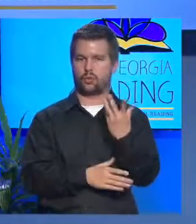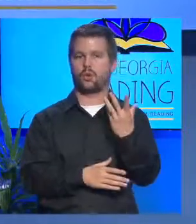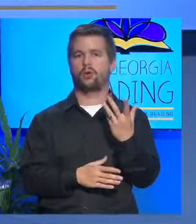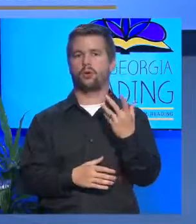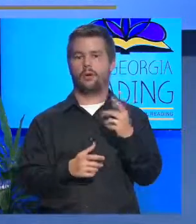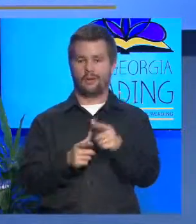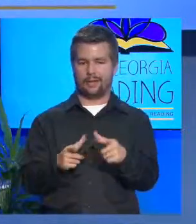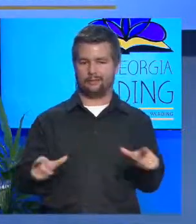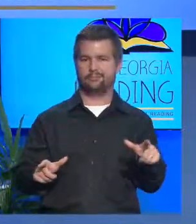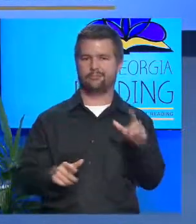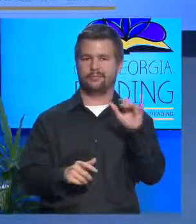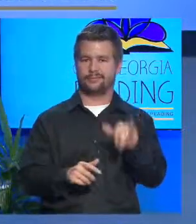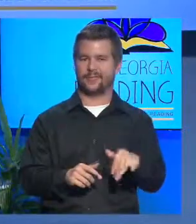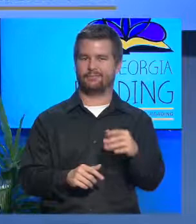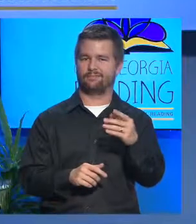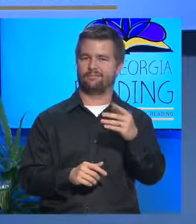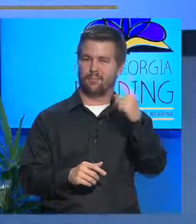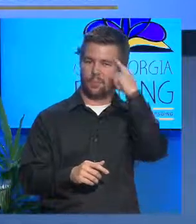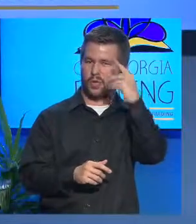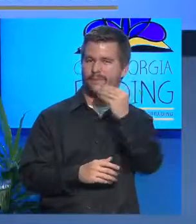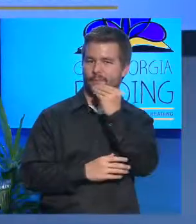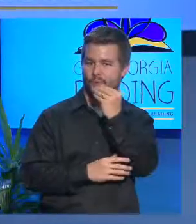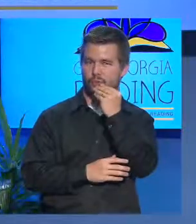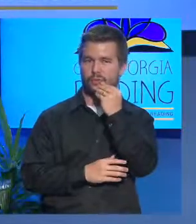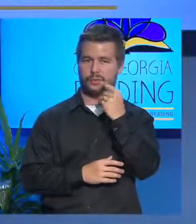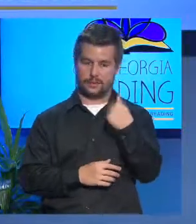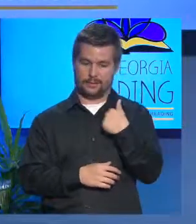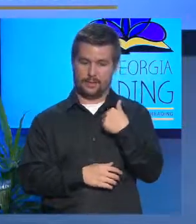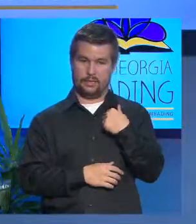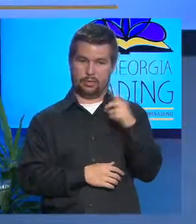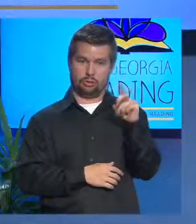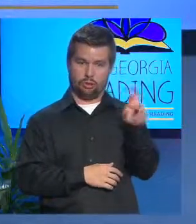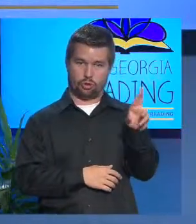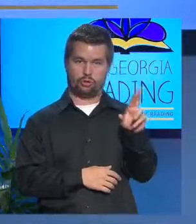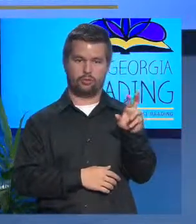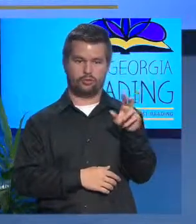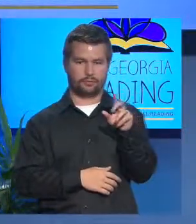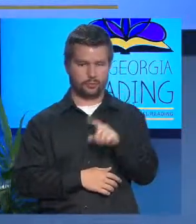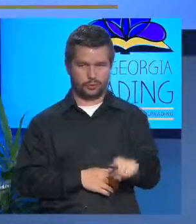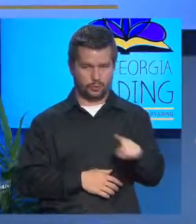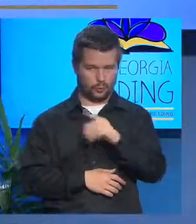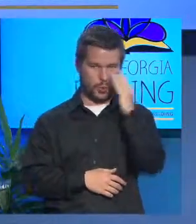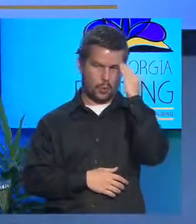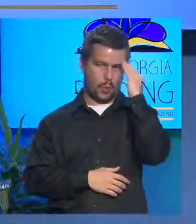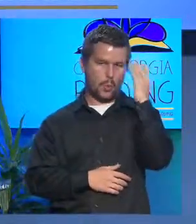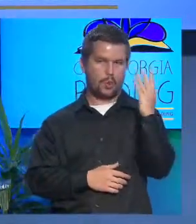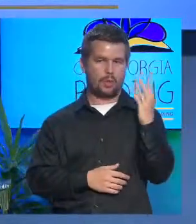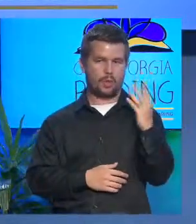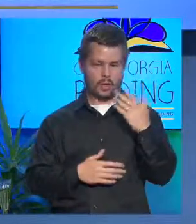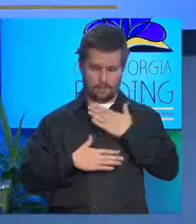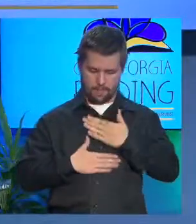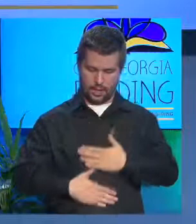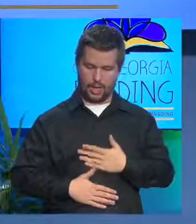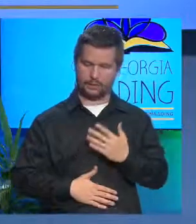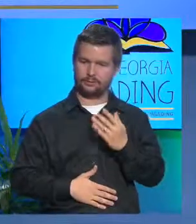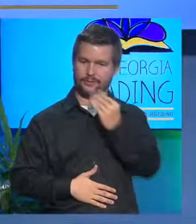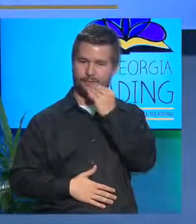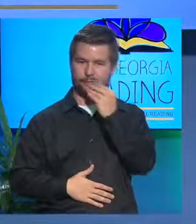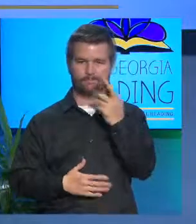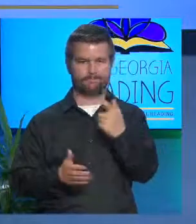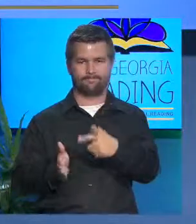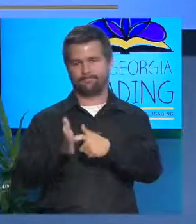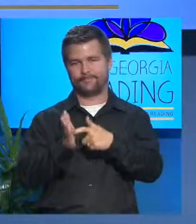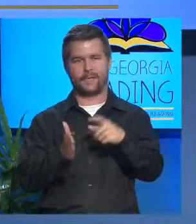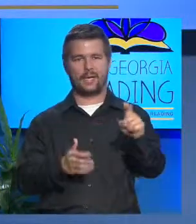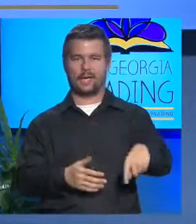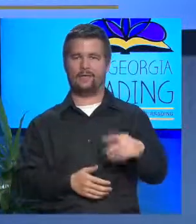Language is food for your brain. And I'm a doctor and you know that food for your body, you have to have